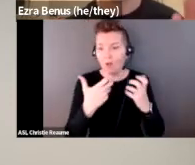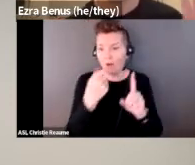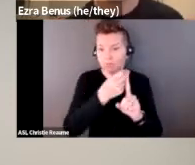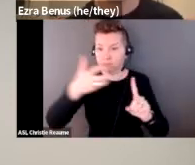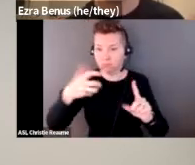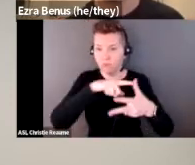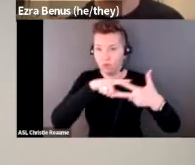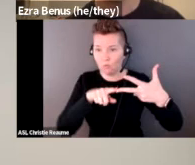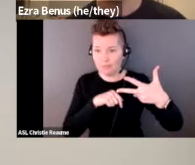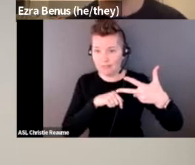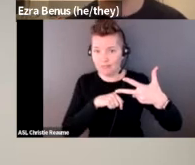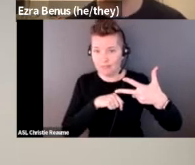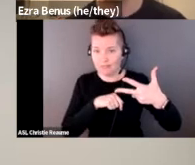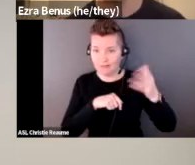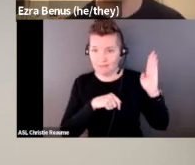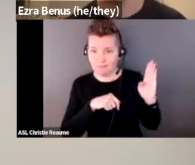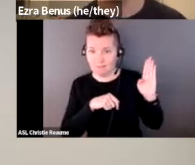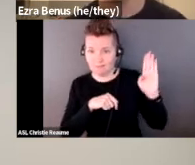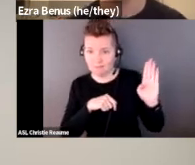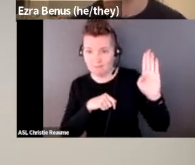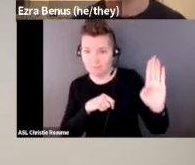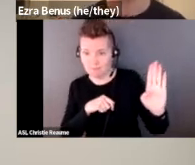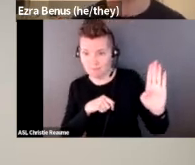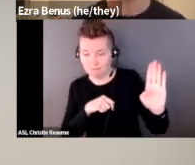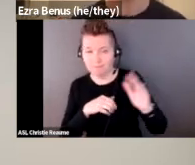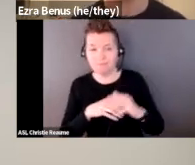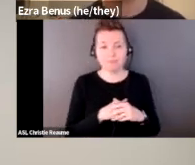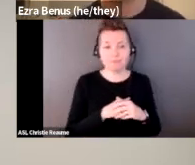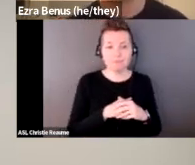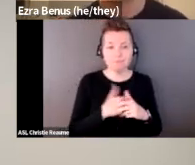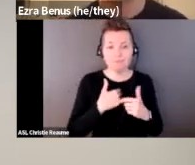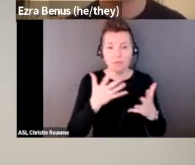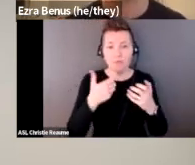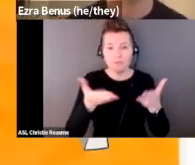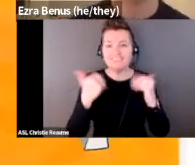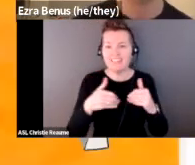the first three from the left to right, and I'll go into more detailed description in the next slide.